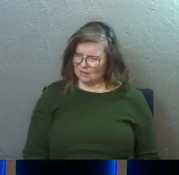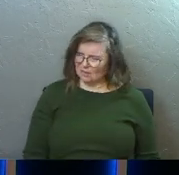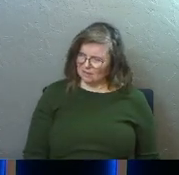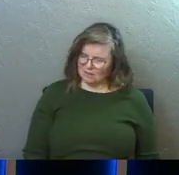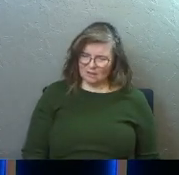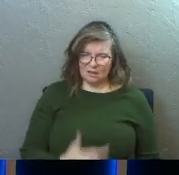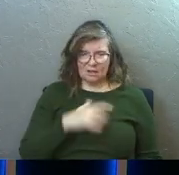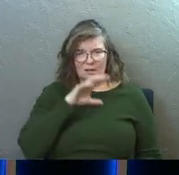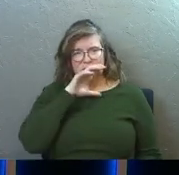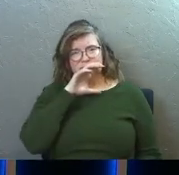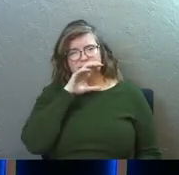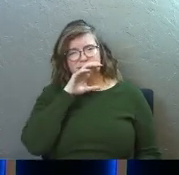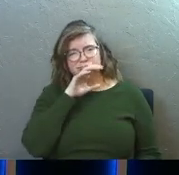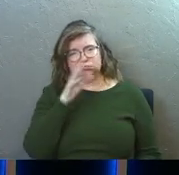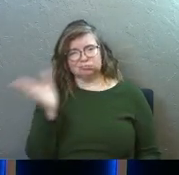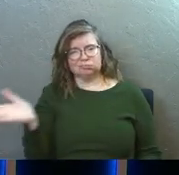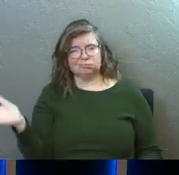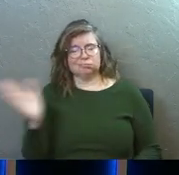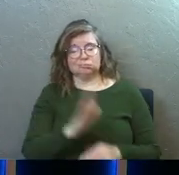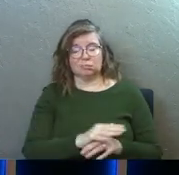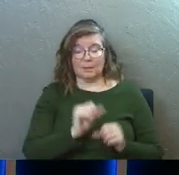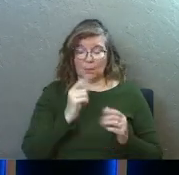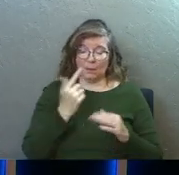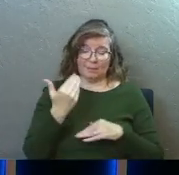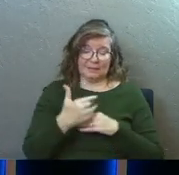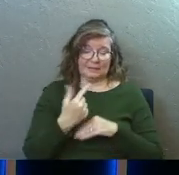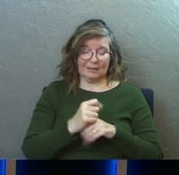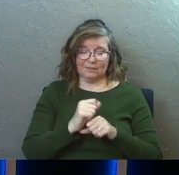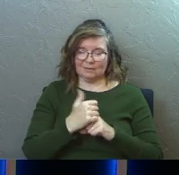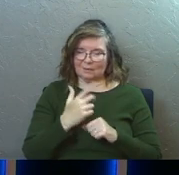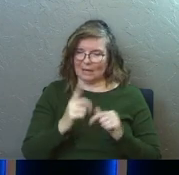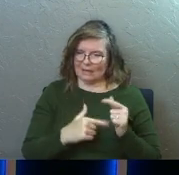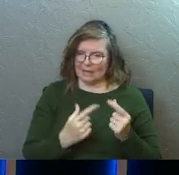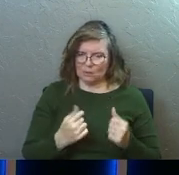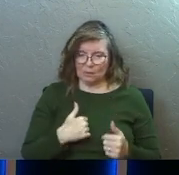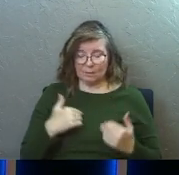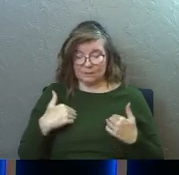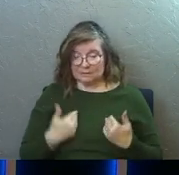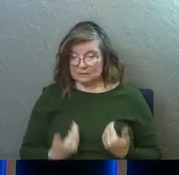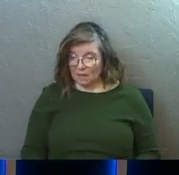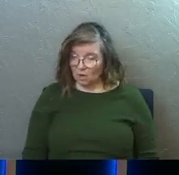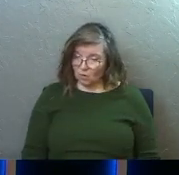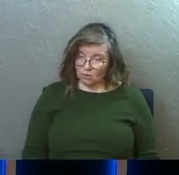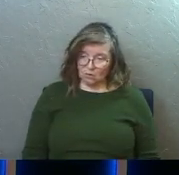tired? Just exhausted. And then I wake up the next day for work, and I'm like, I can't do this.